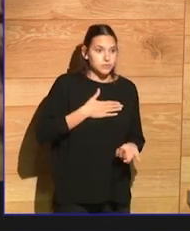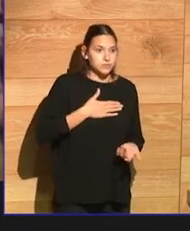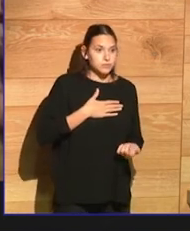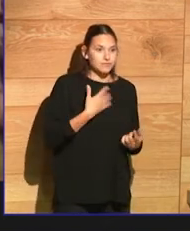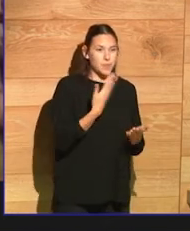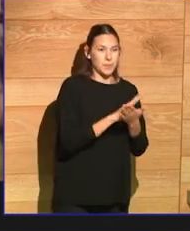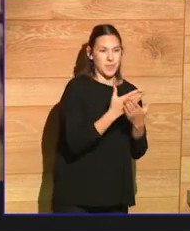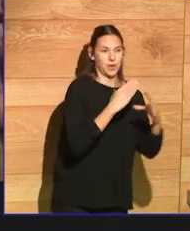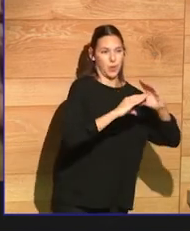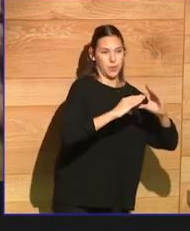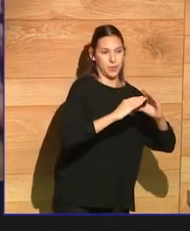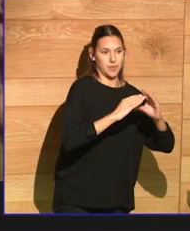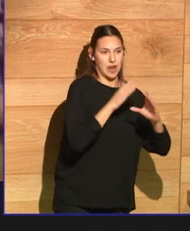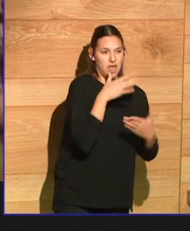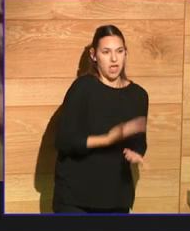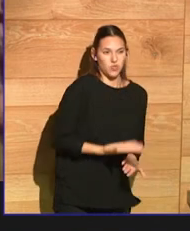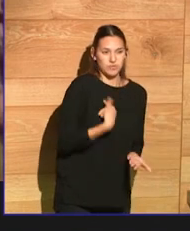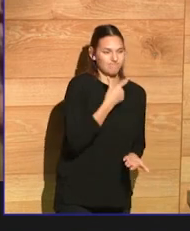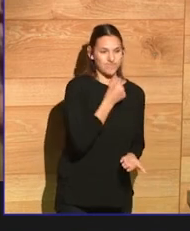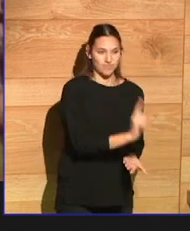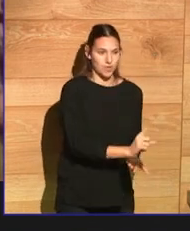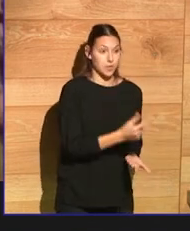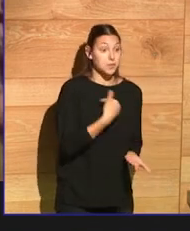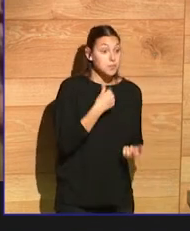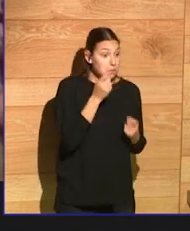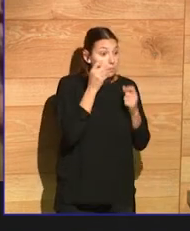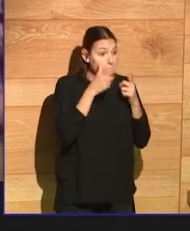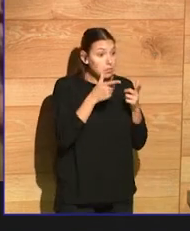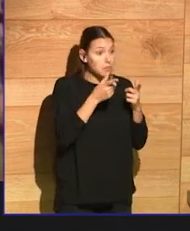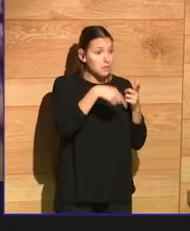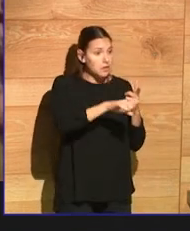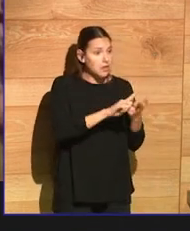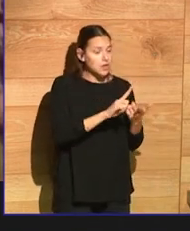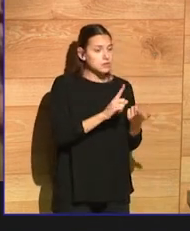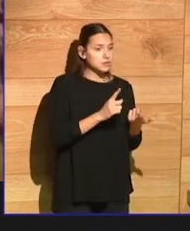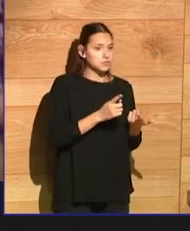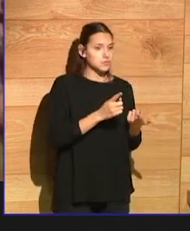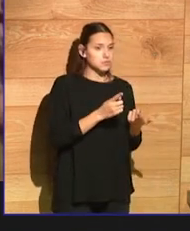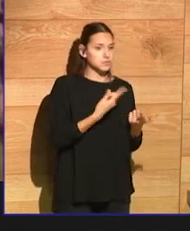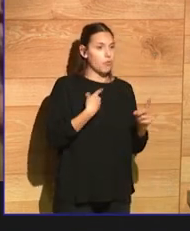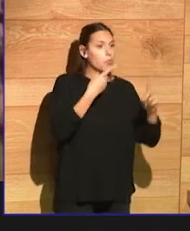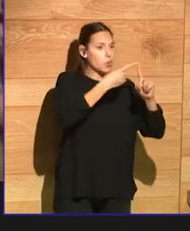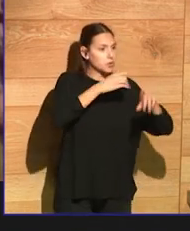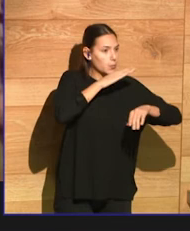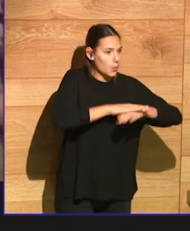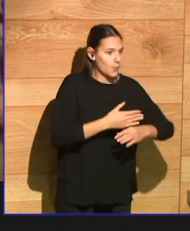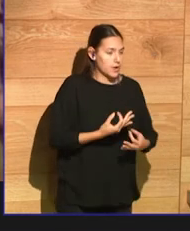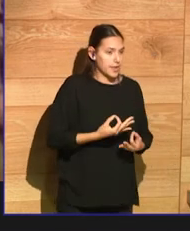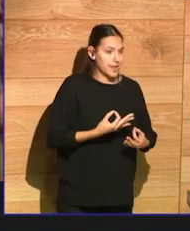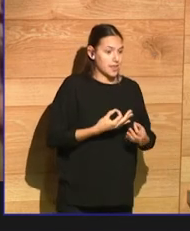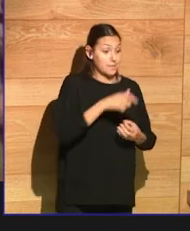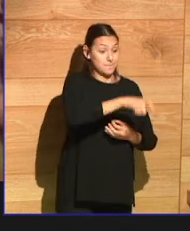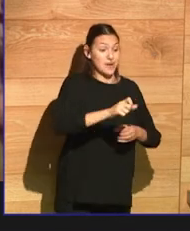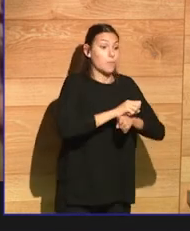But I can see that they have to make back their production costs by reaching as large an audience as possible. So they have to